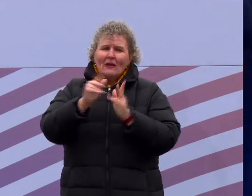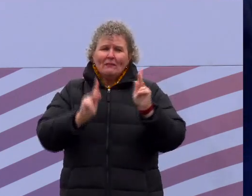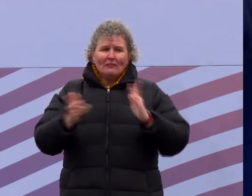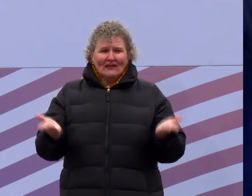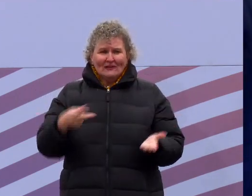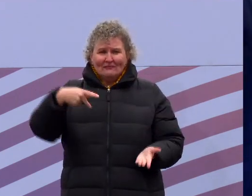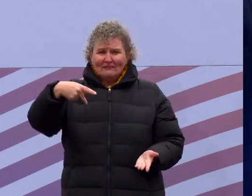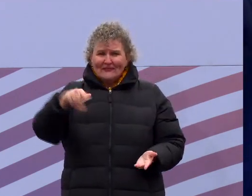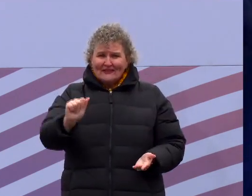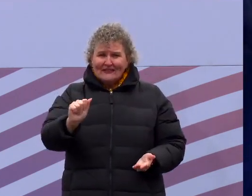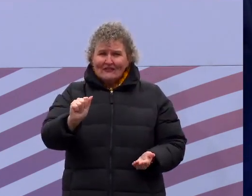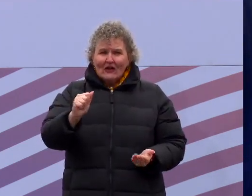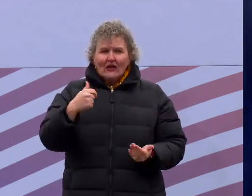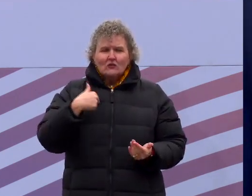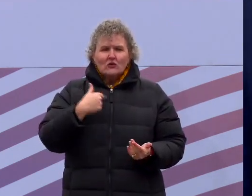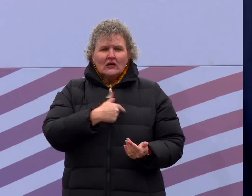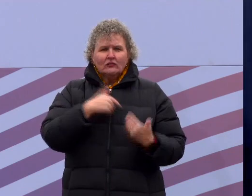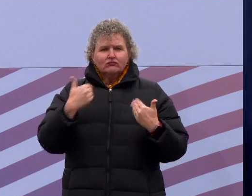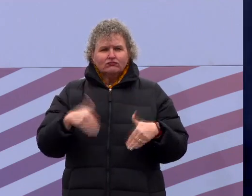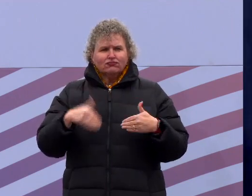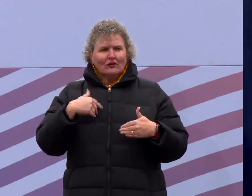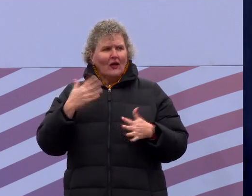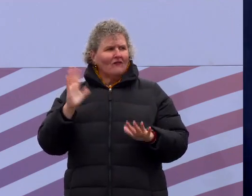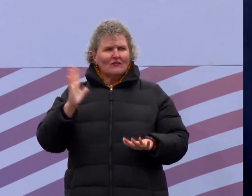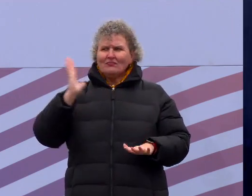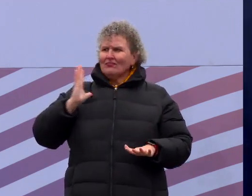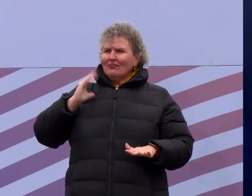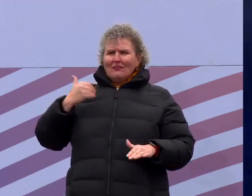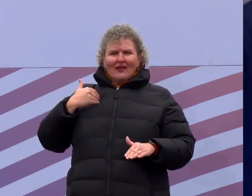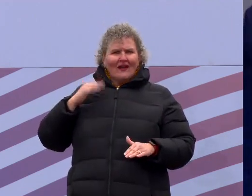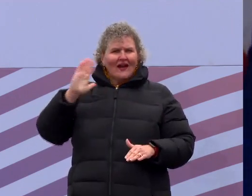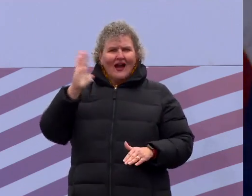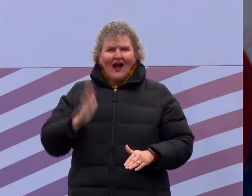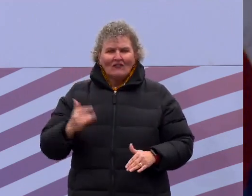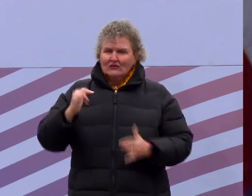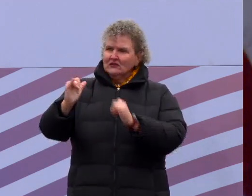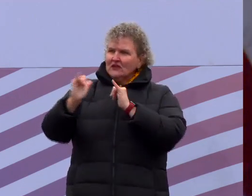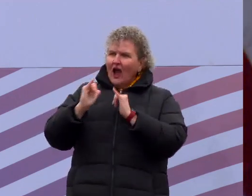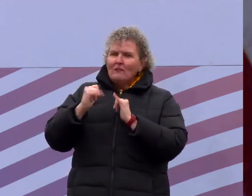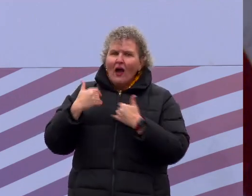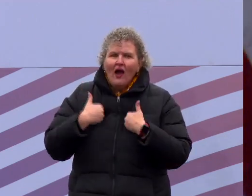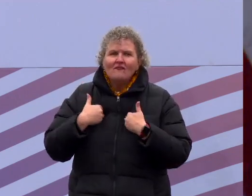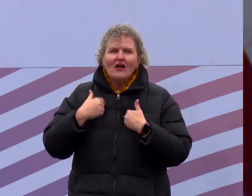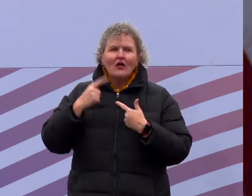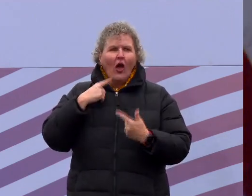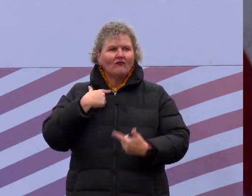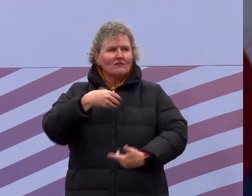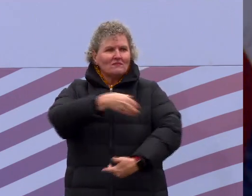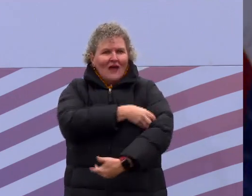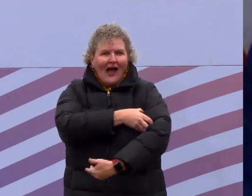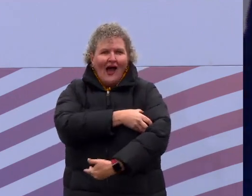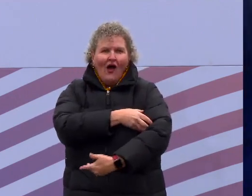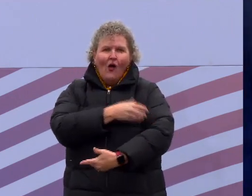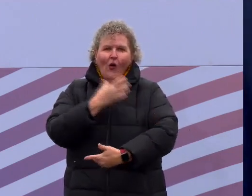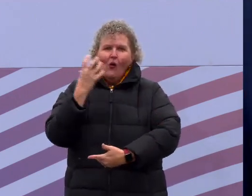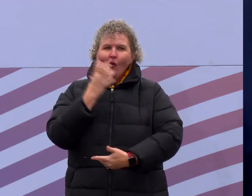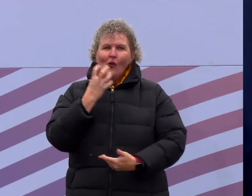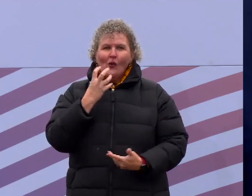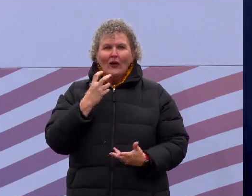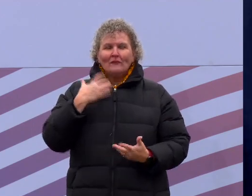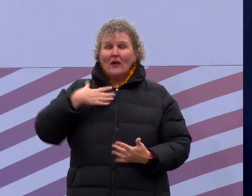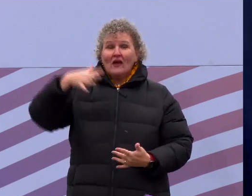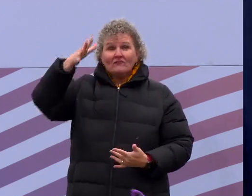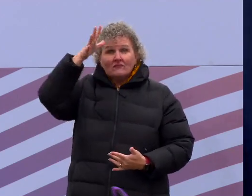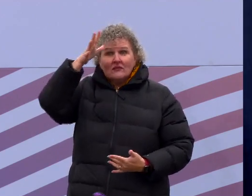seen themselves represented in the halls of power. Today, the son of a union bus driver and a hairdresser,